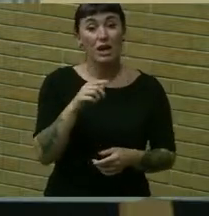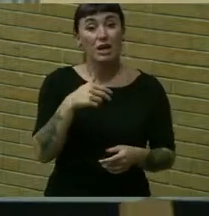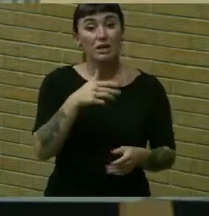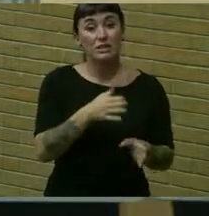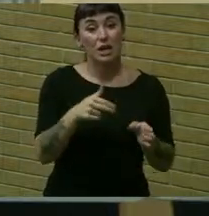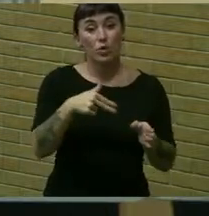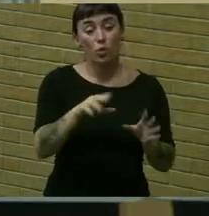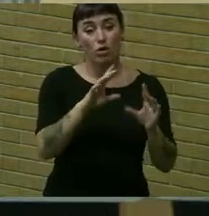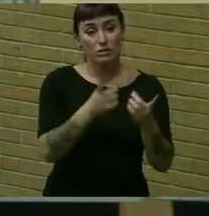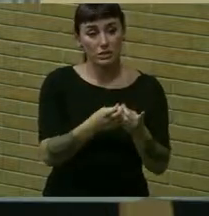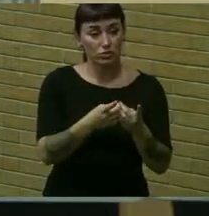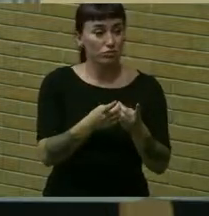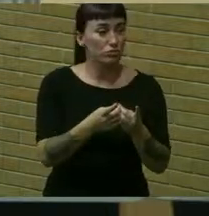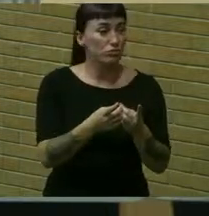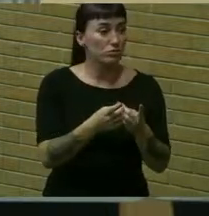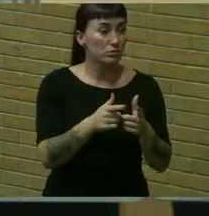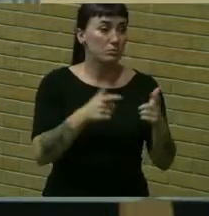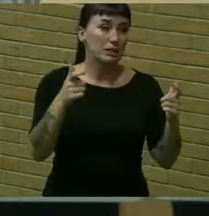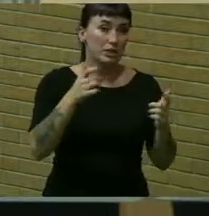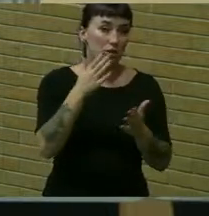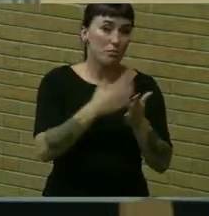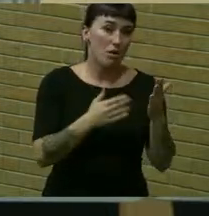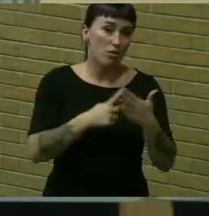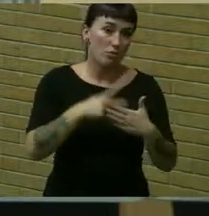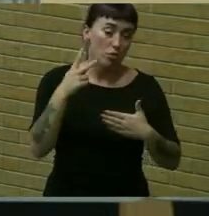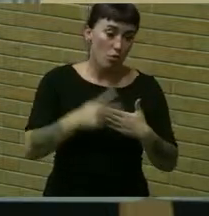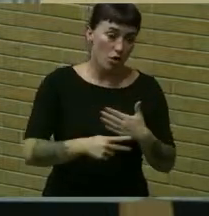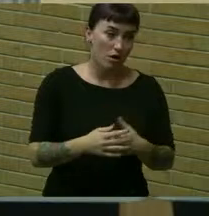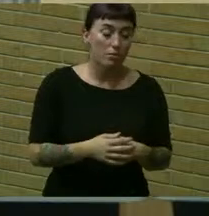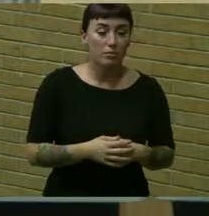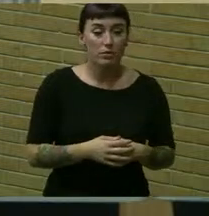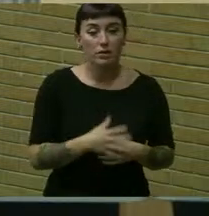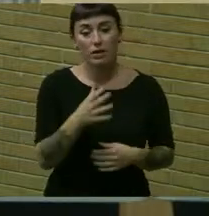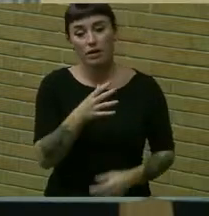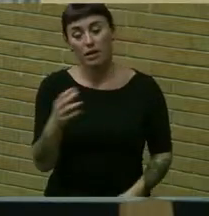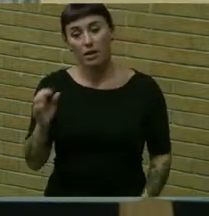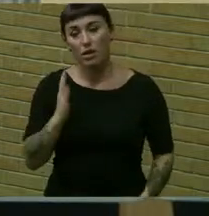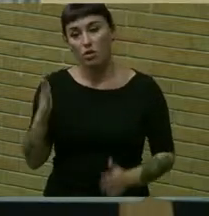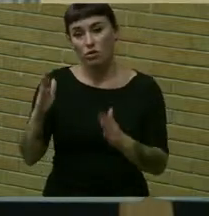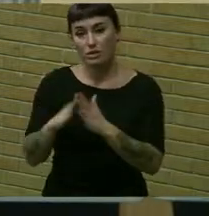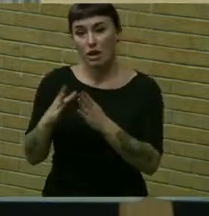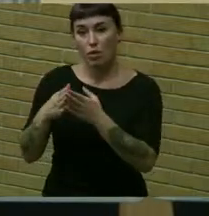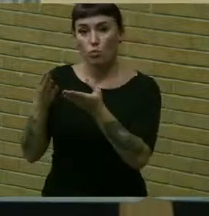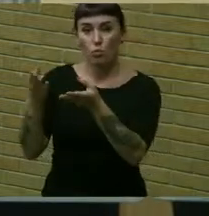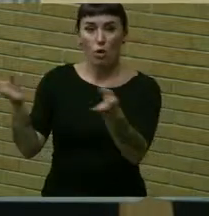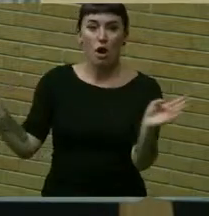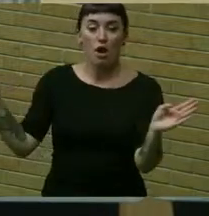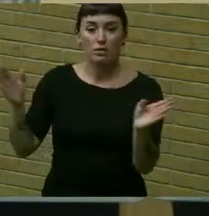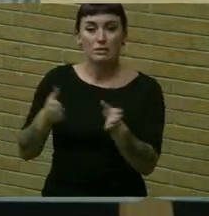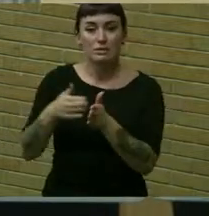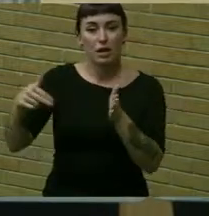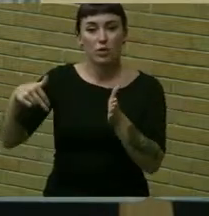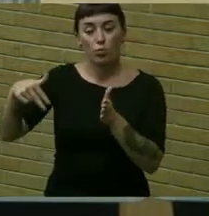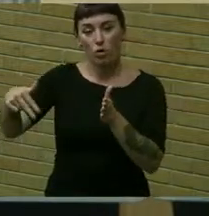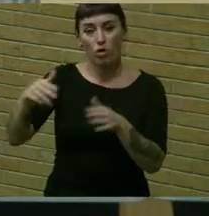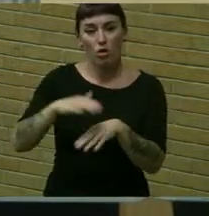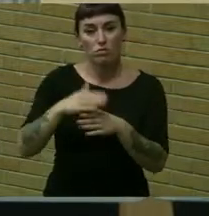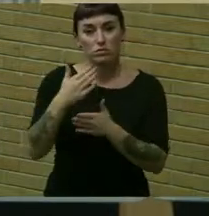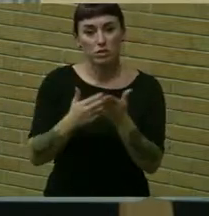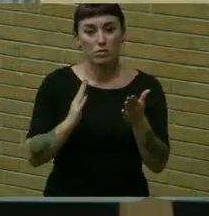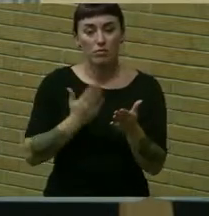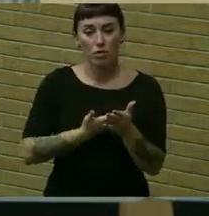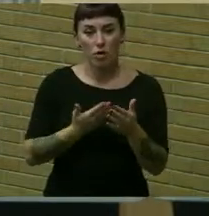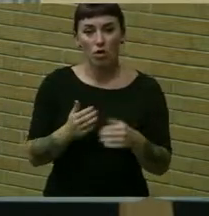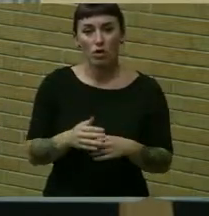which is the much larger piece of the program as well as our town-wide sidewalks on some of our